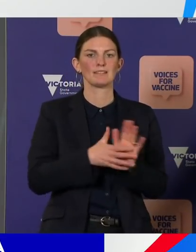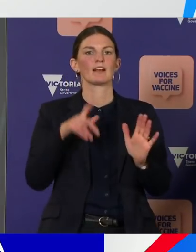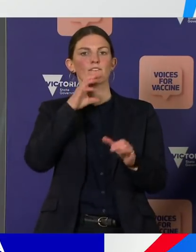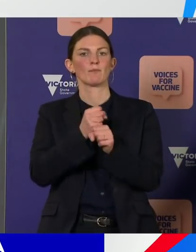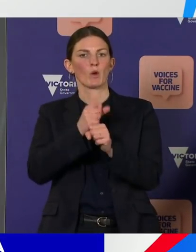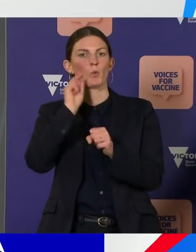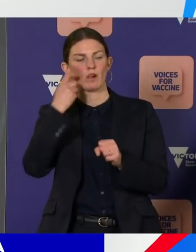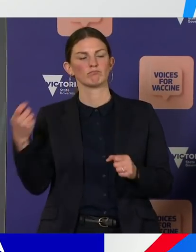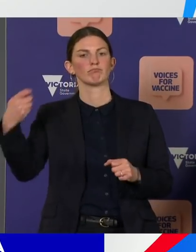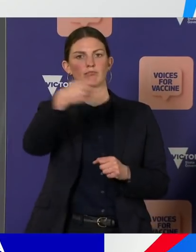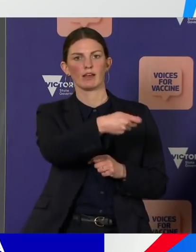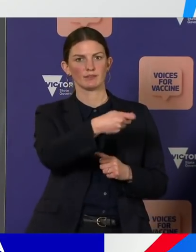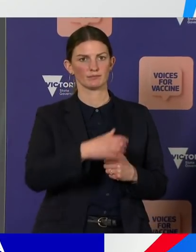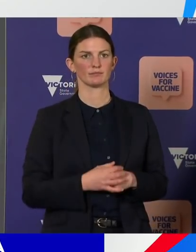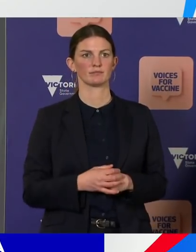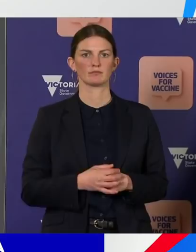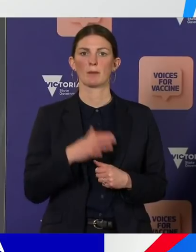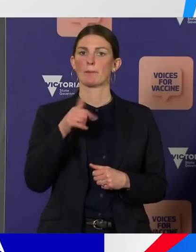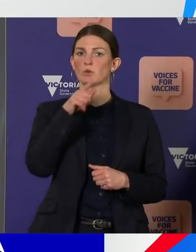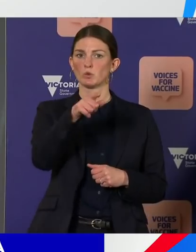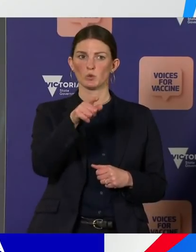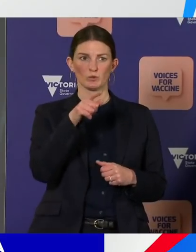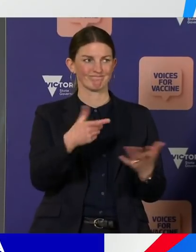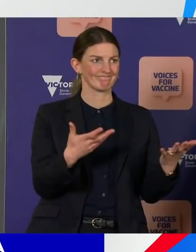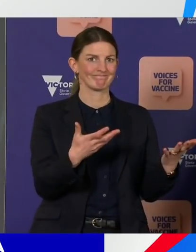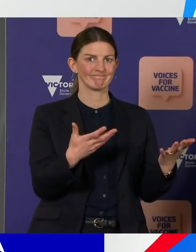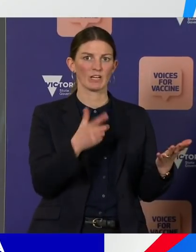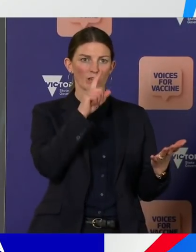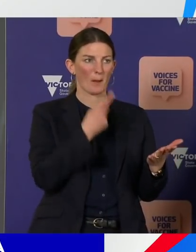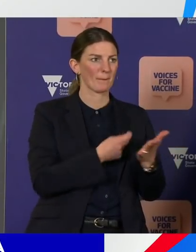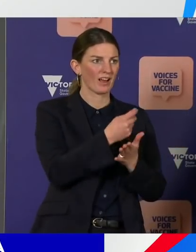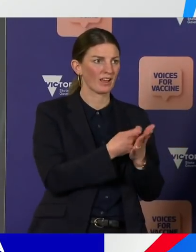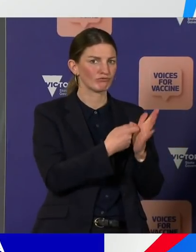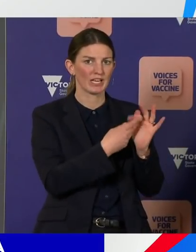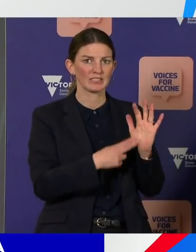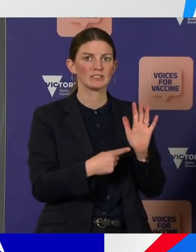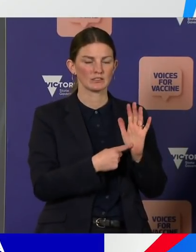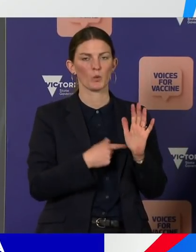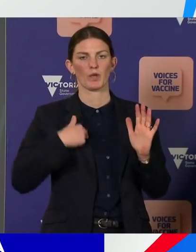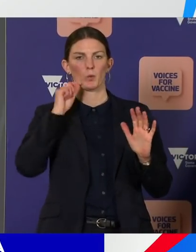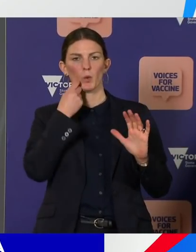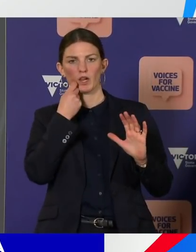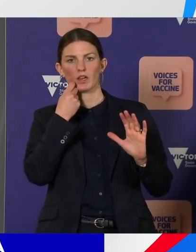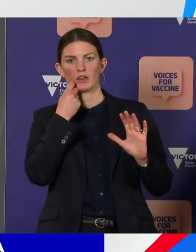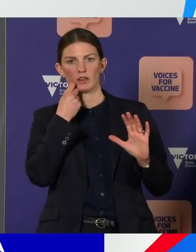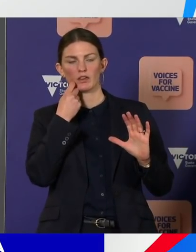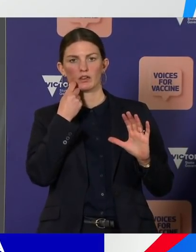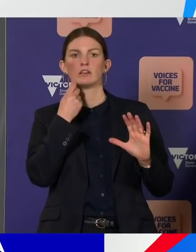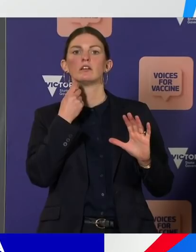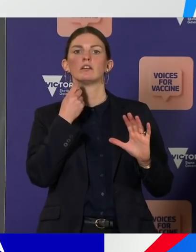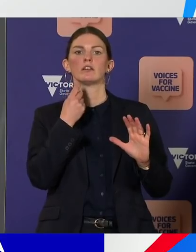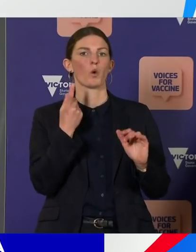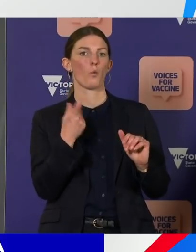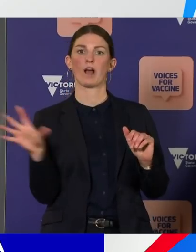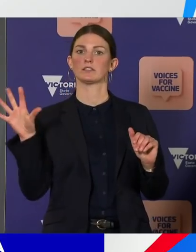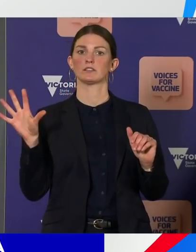and potentially are unable to meet the cost of their rent. This program will provide a one-off grant